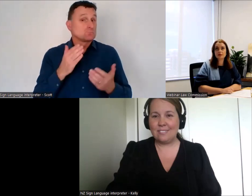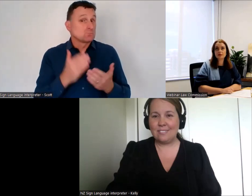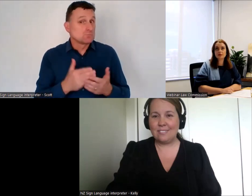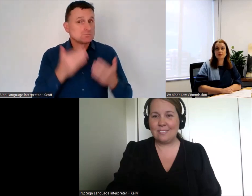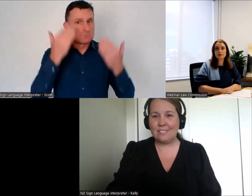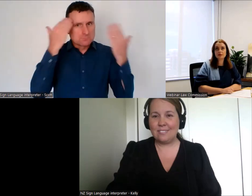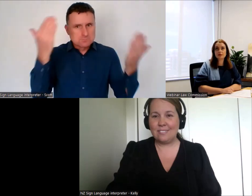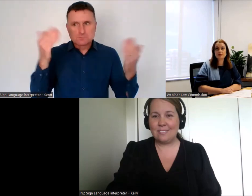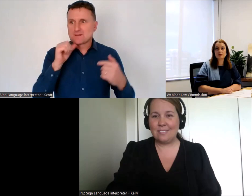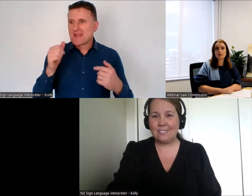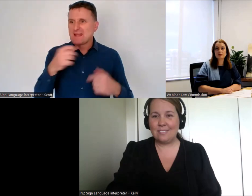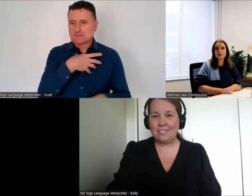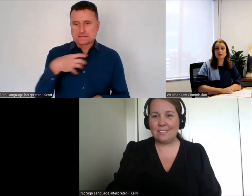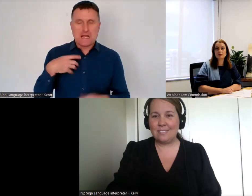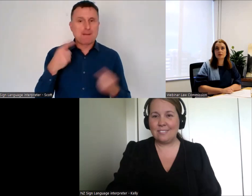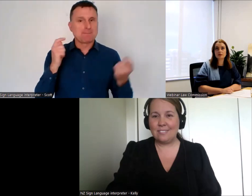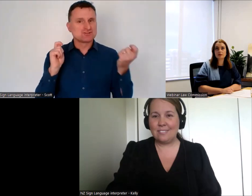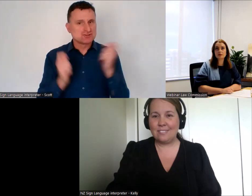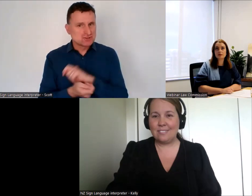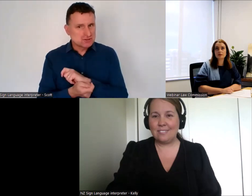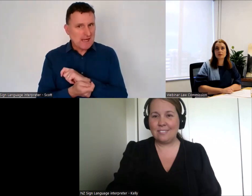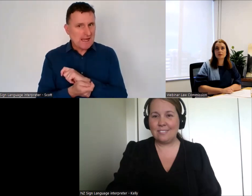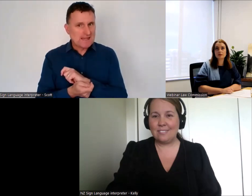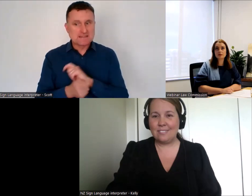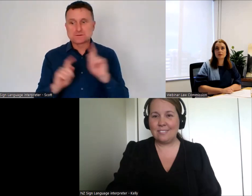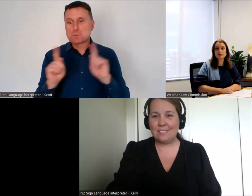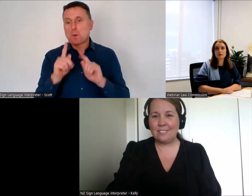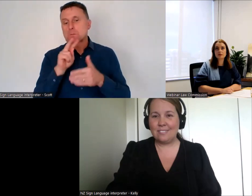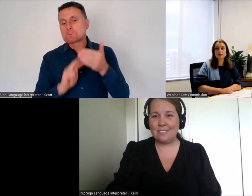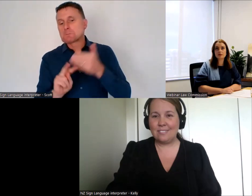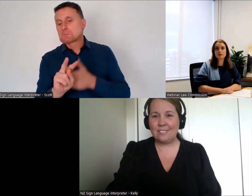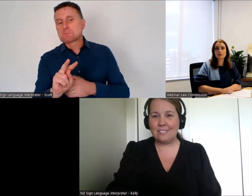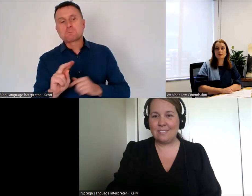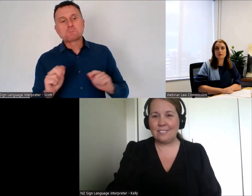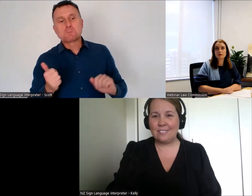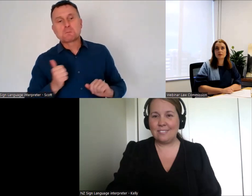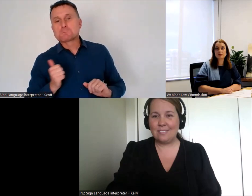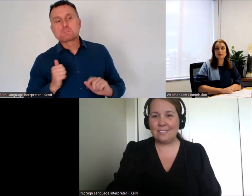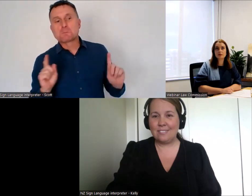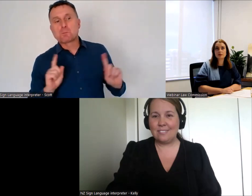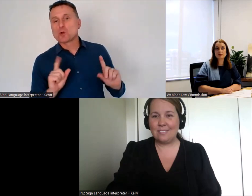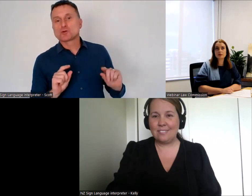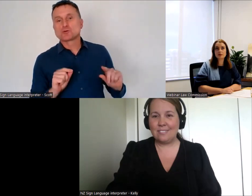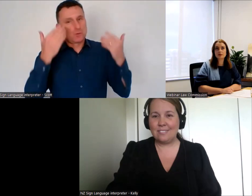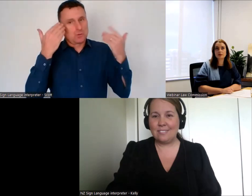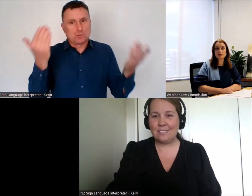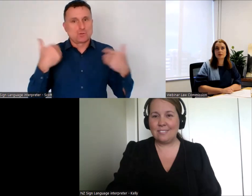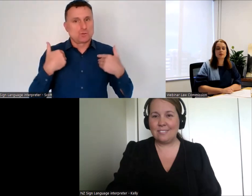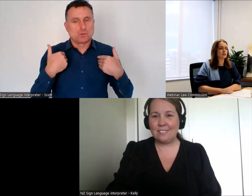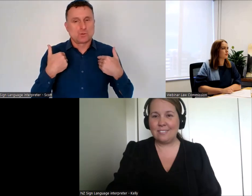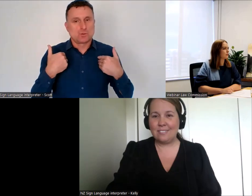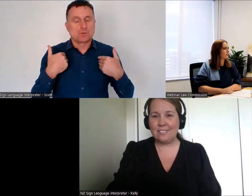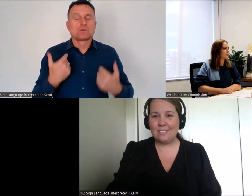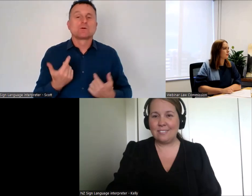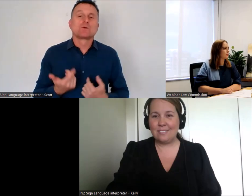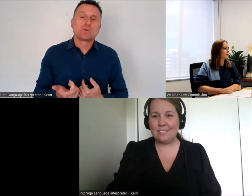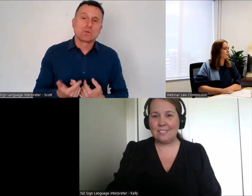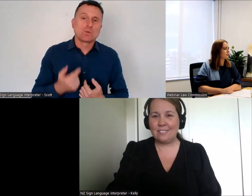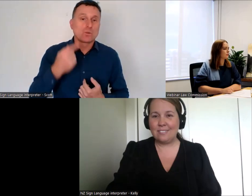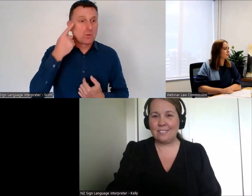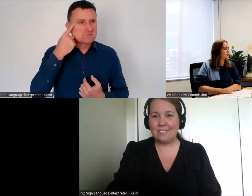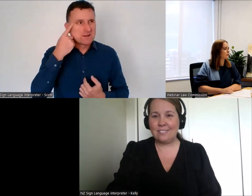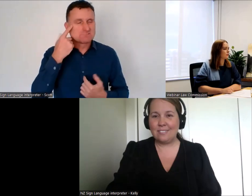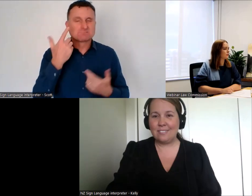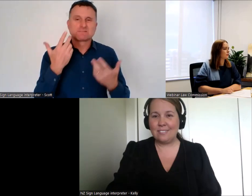but there's absolutely no reason reason that we're aware of to think that whoever